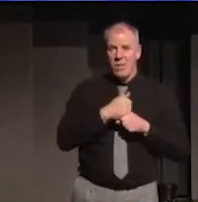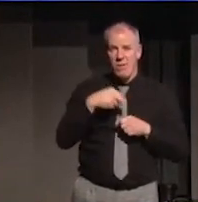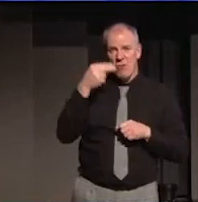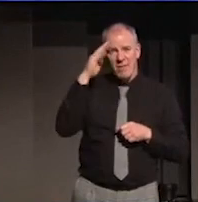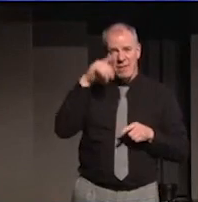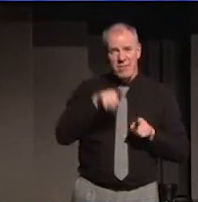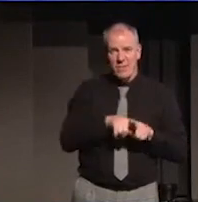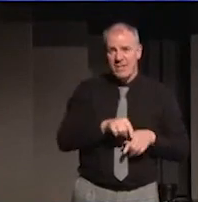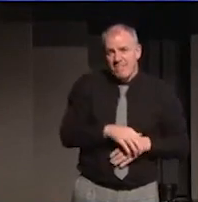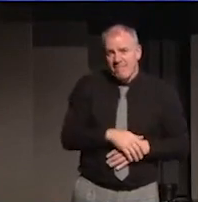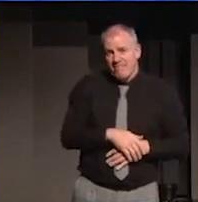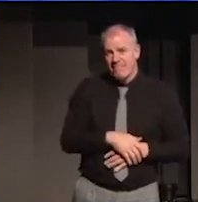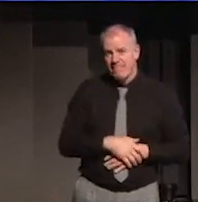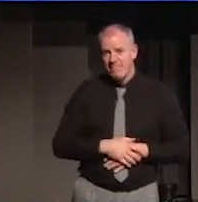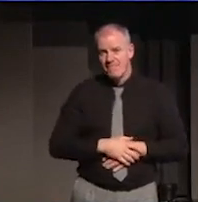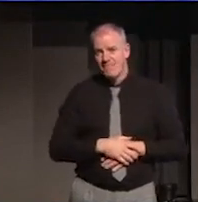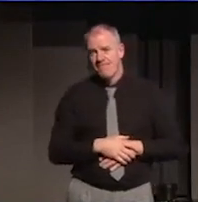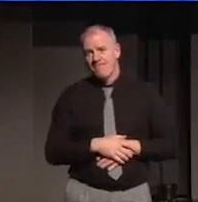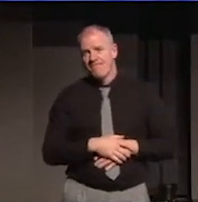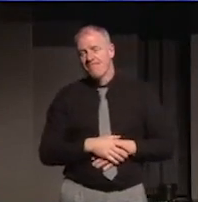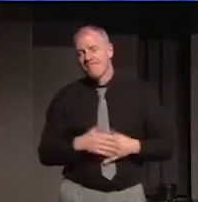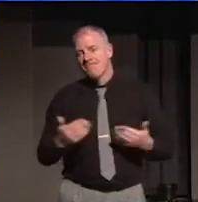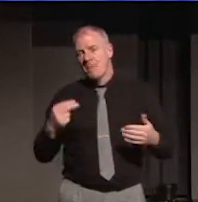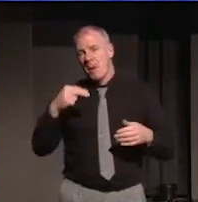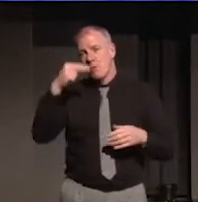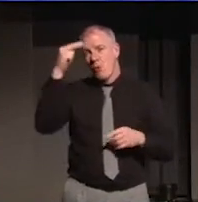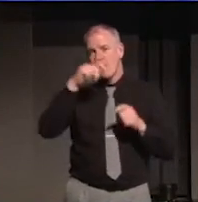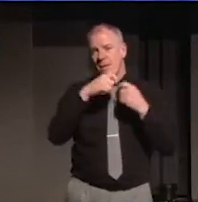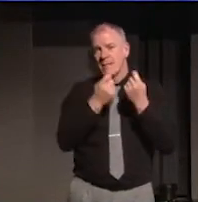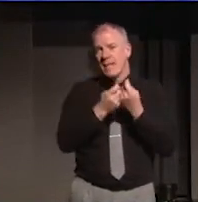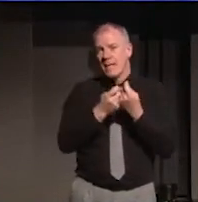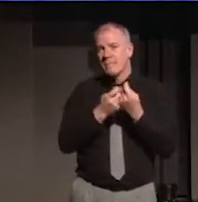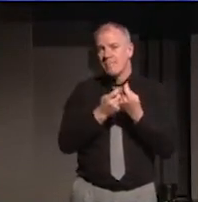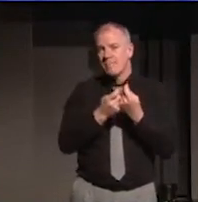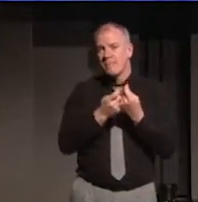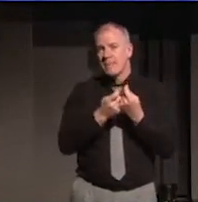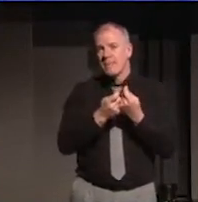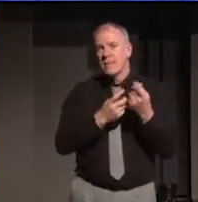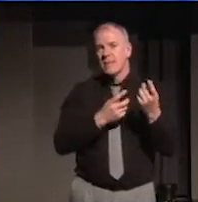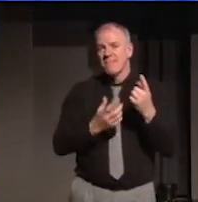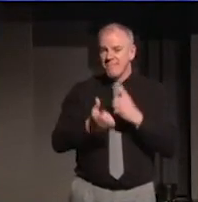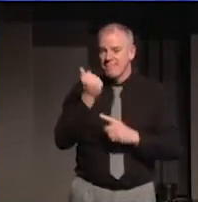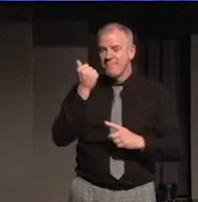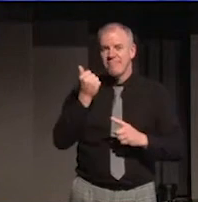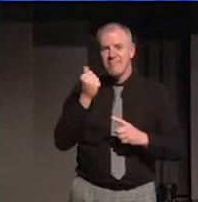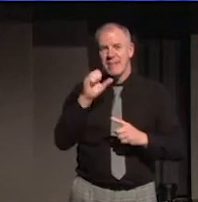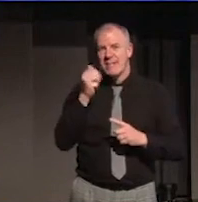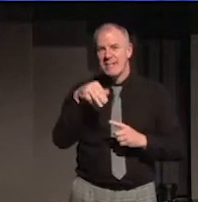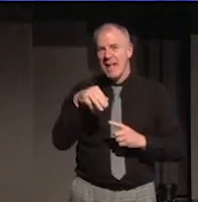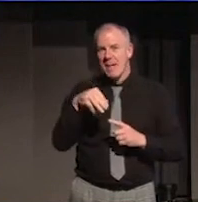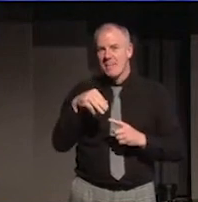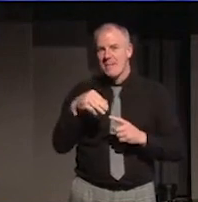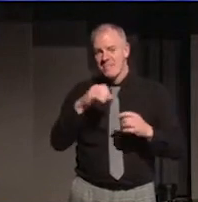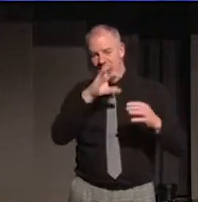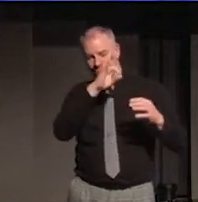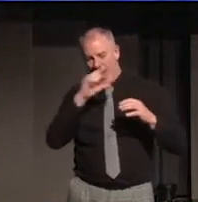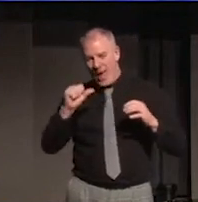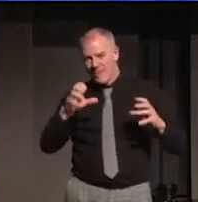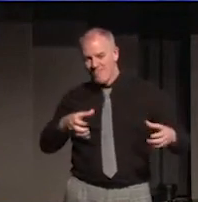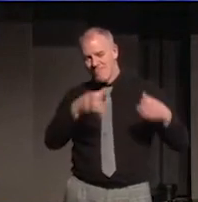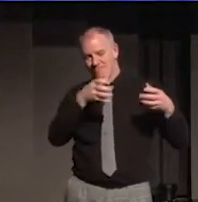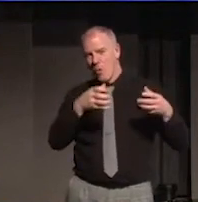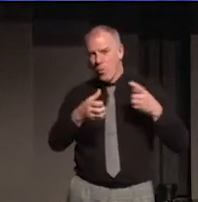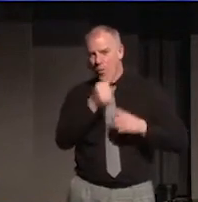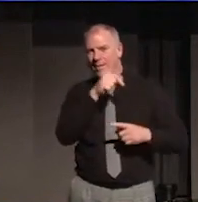interested in it either. Unless a northern team pulls a hard Brexit with Sam Maguire. I know it can be a tricky